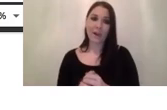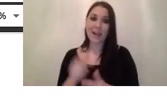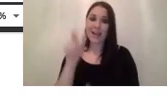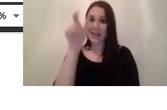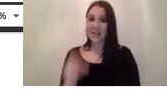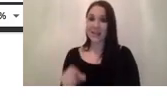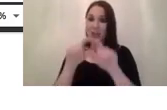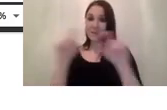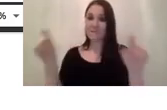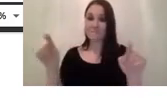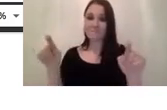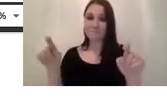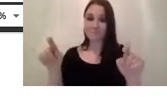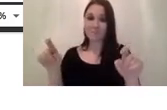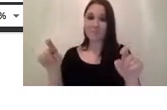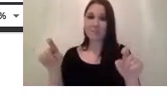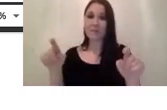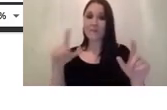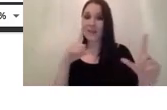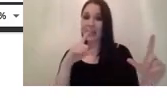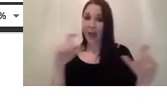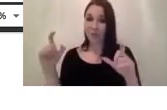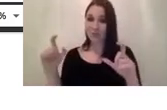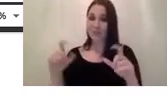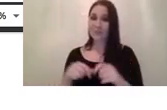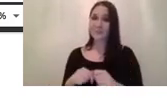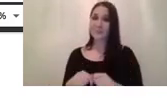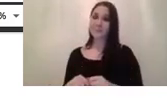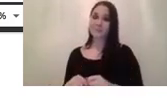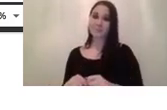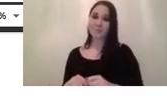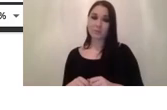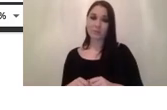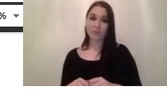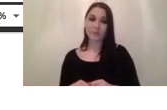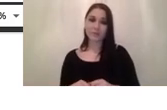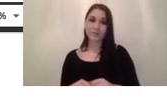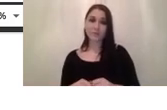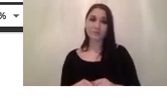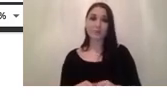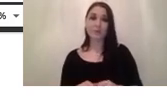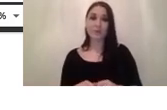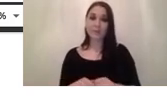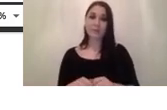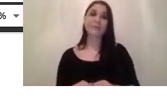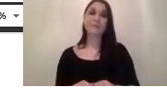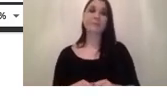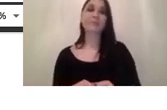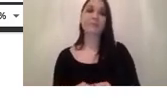scan line scan cameras um yeah so you can actually be um